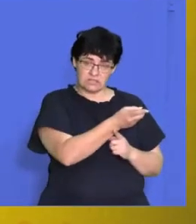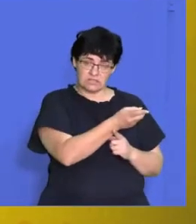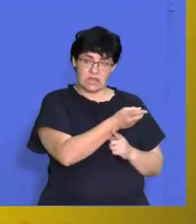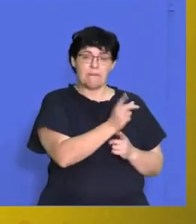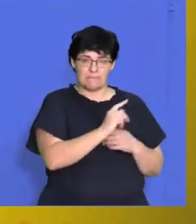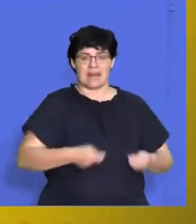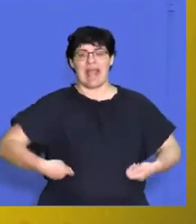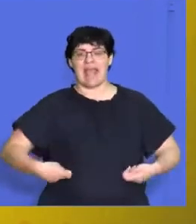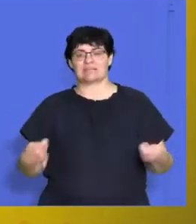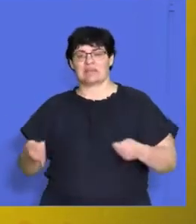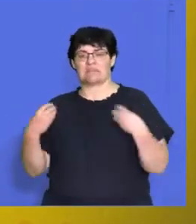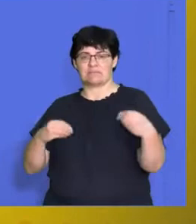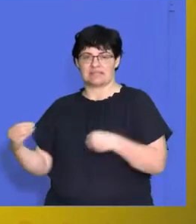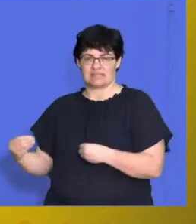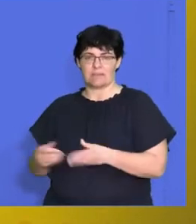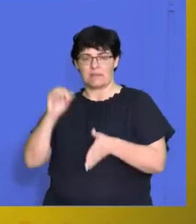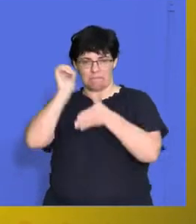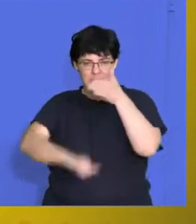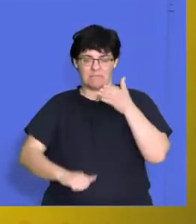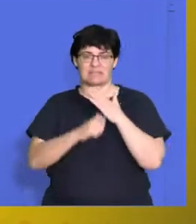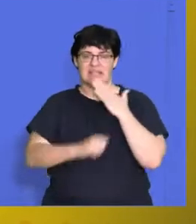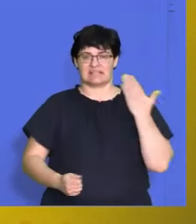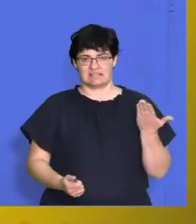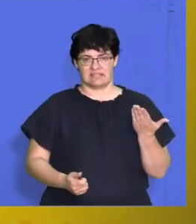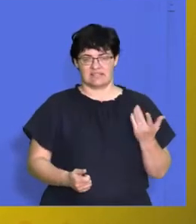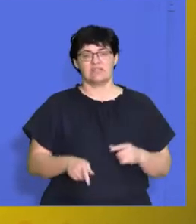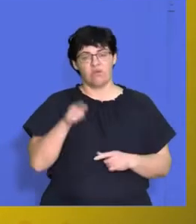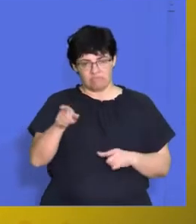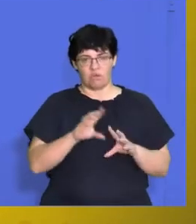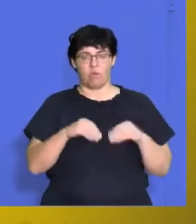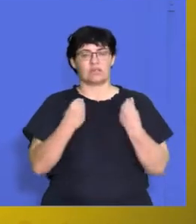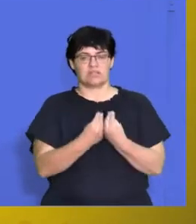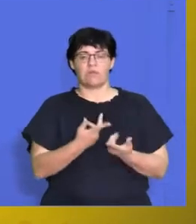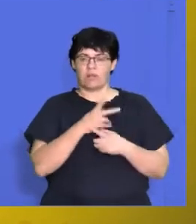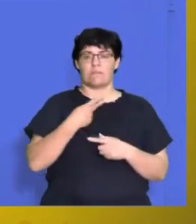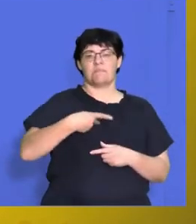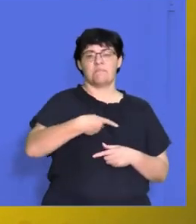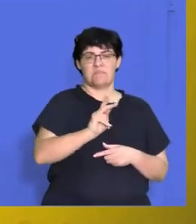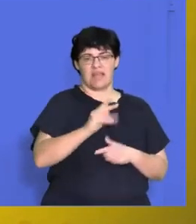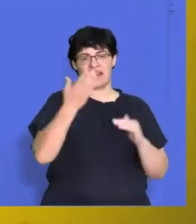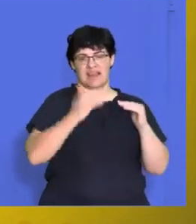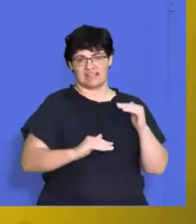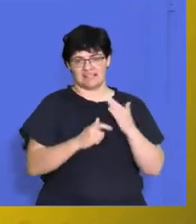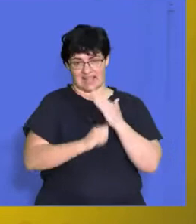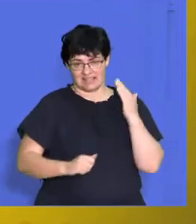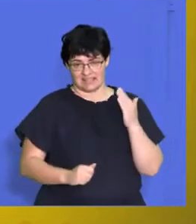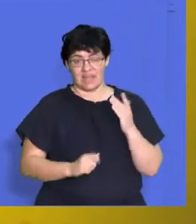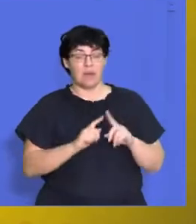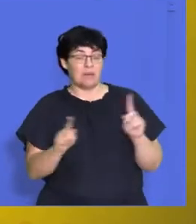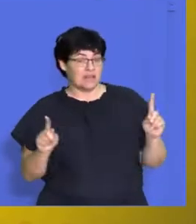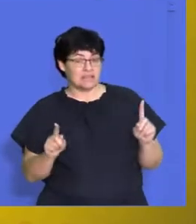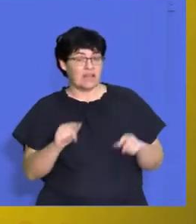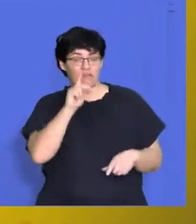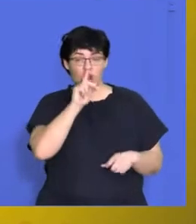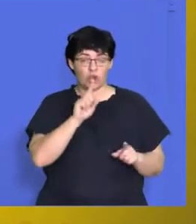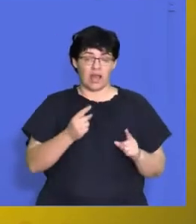an expense for the business, which is tax deductible, so now that organization will be paying less tax. However, if you look at